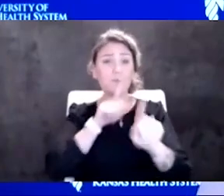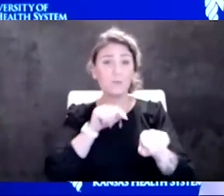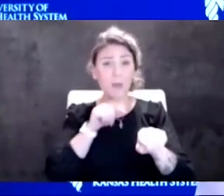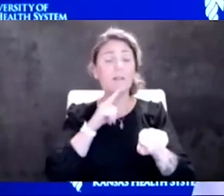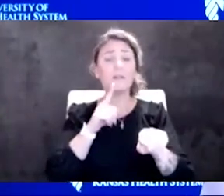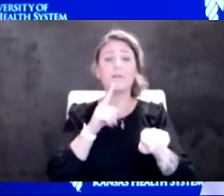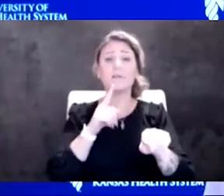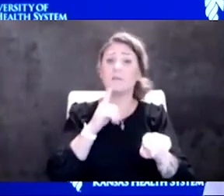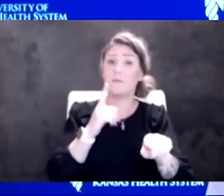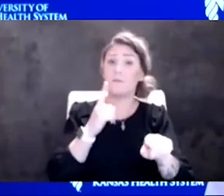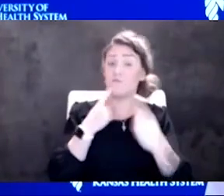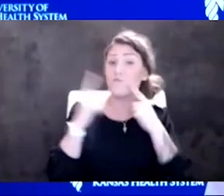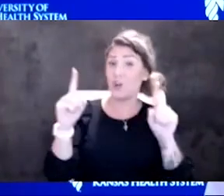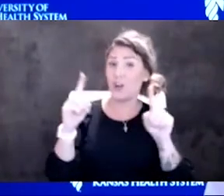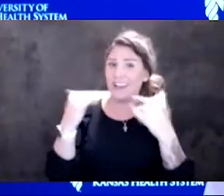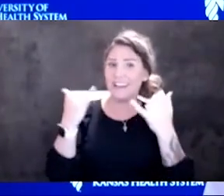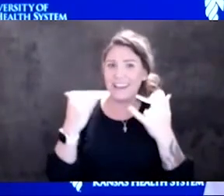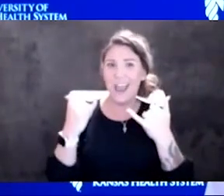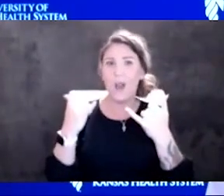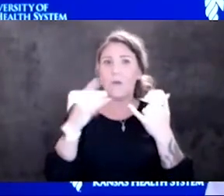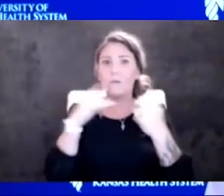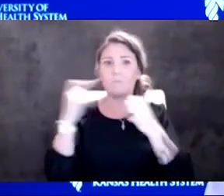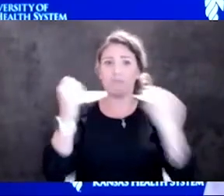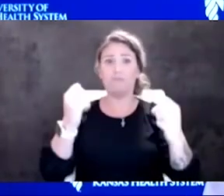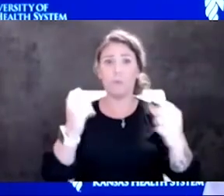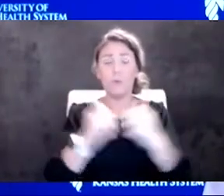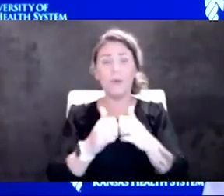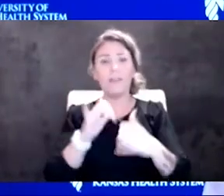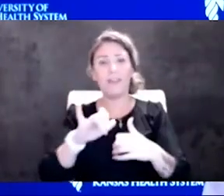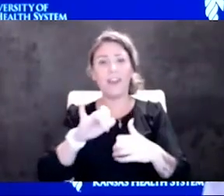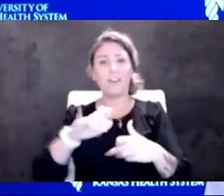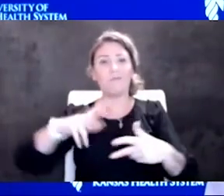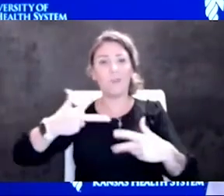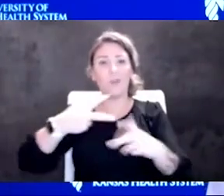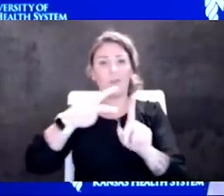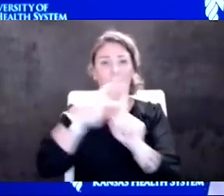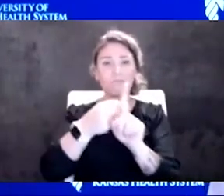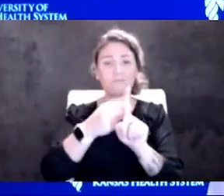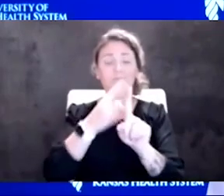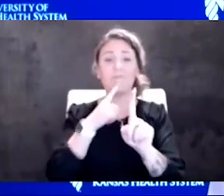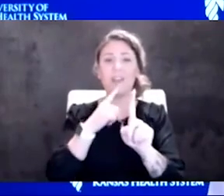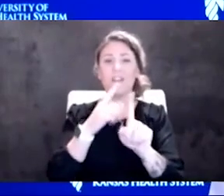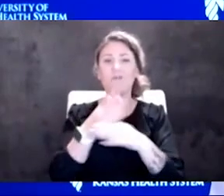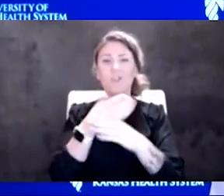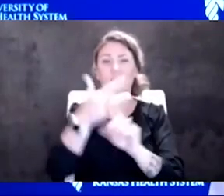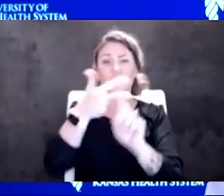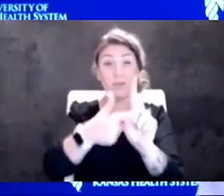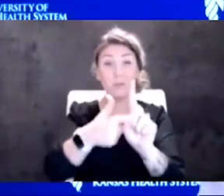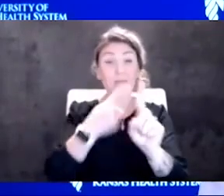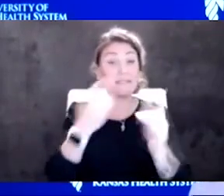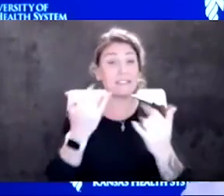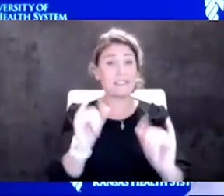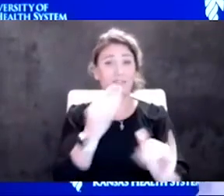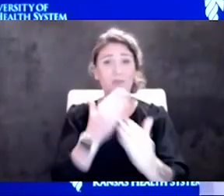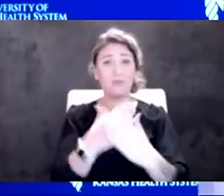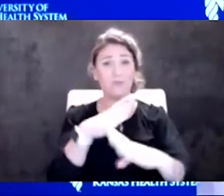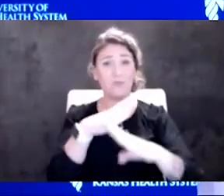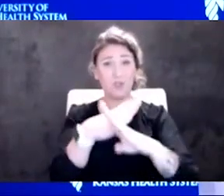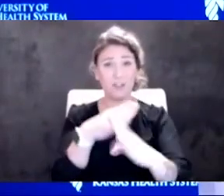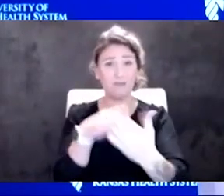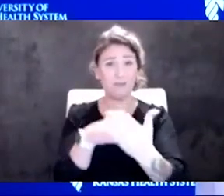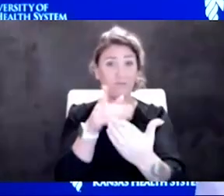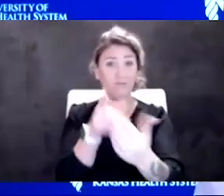boosted with that booster dose. So I think in that first three months, you are really still going to have really good protection against any